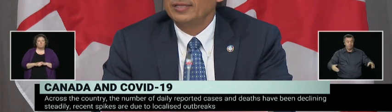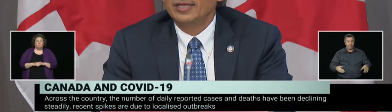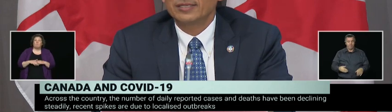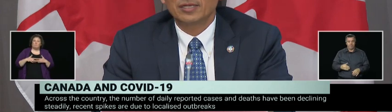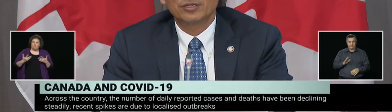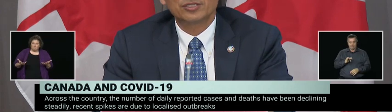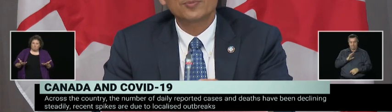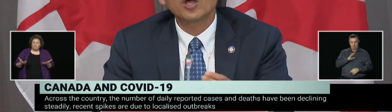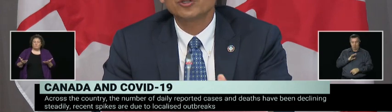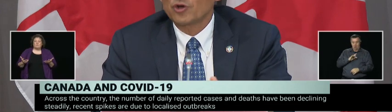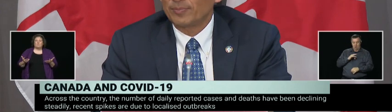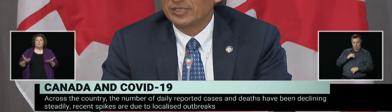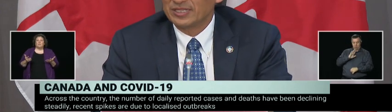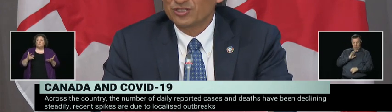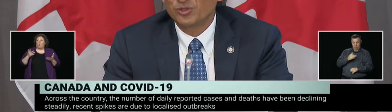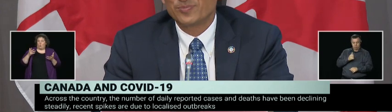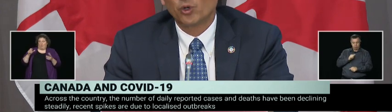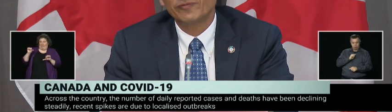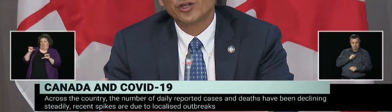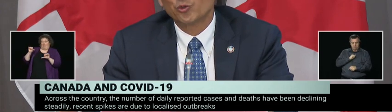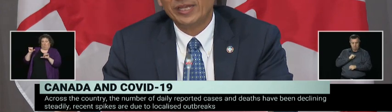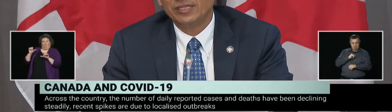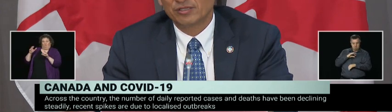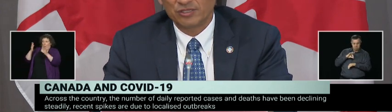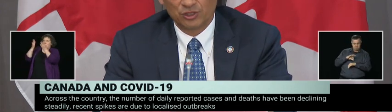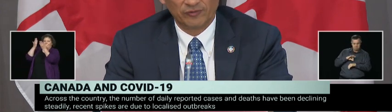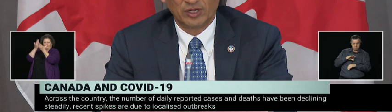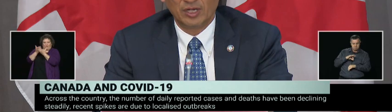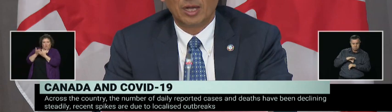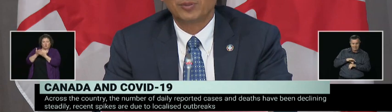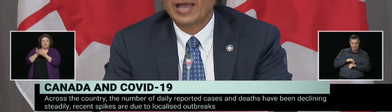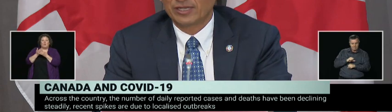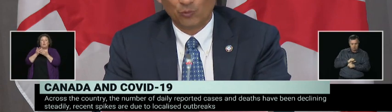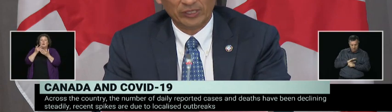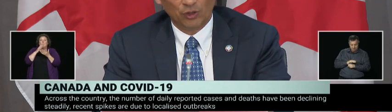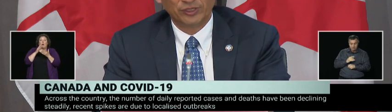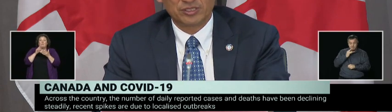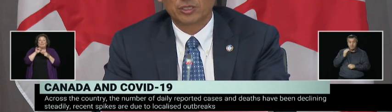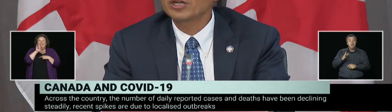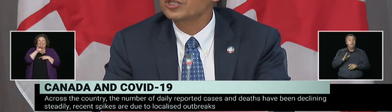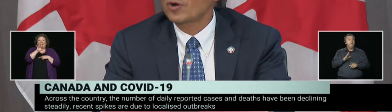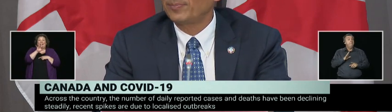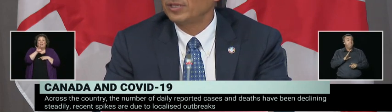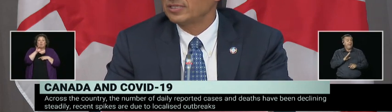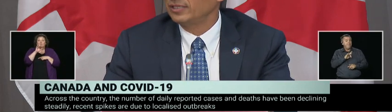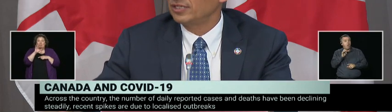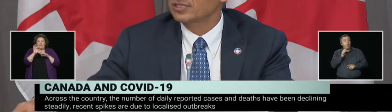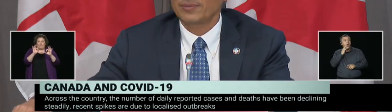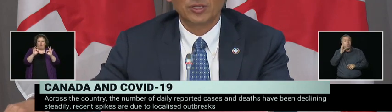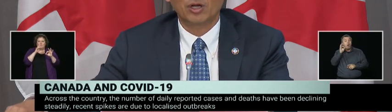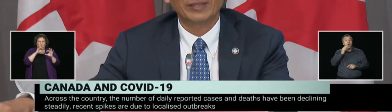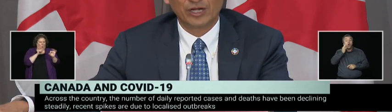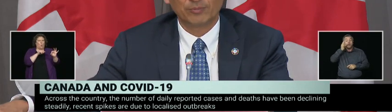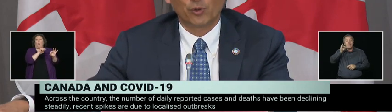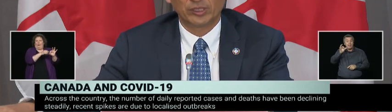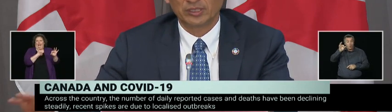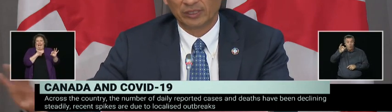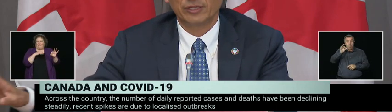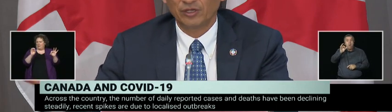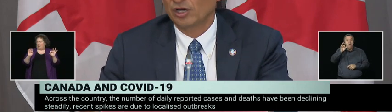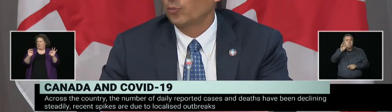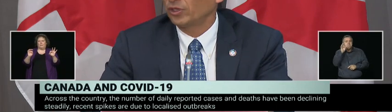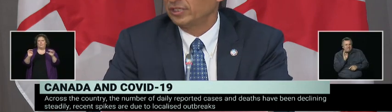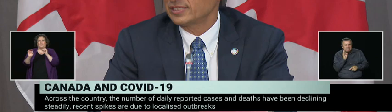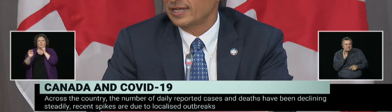shown that there are smaller droplets. And so it's more of a gradient, not sort of a black and white. Oh, there's large droplets and then there's something called airborne.